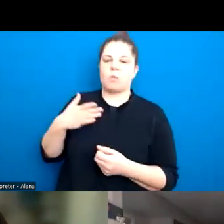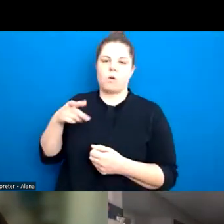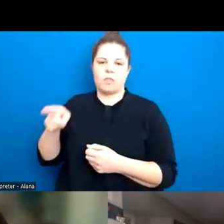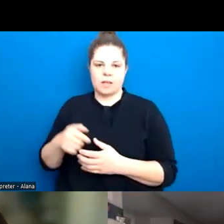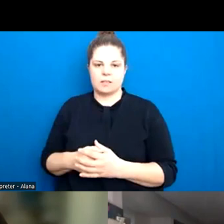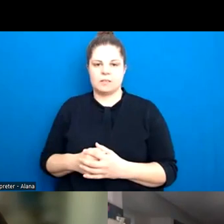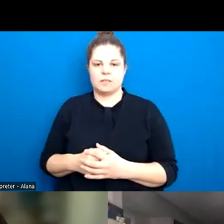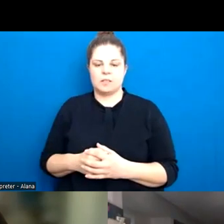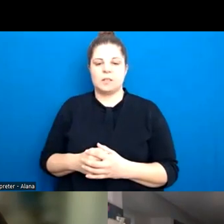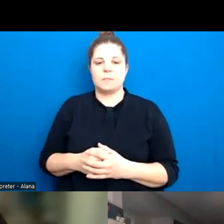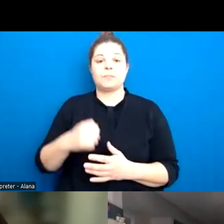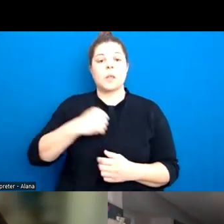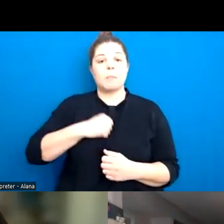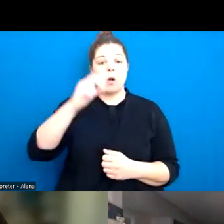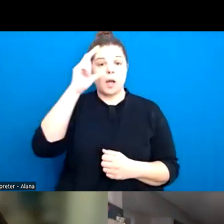was, look,